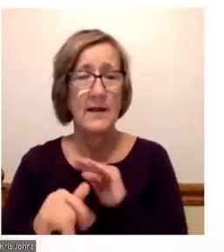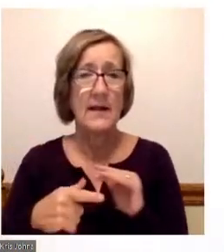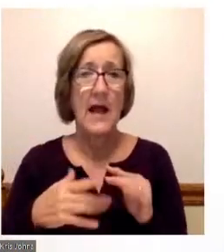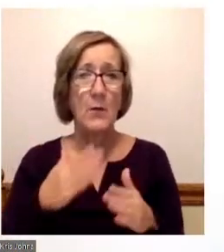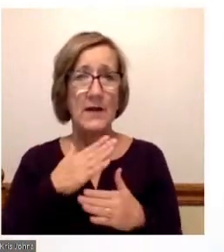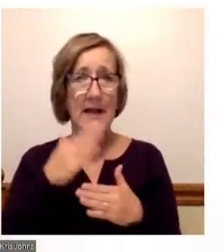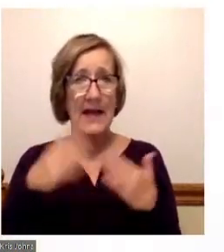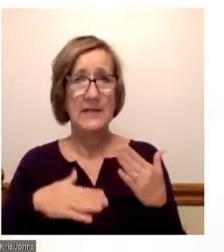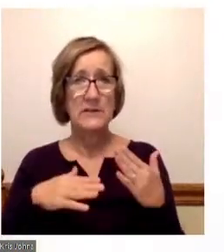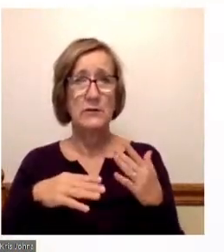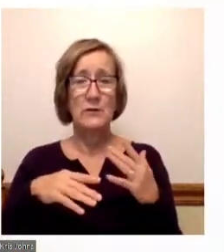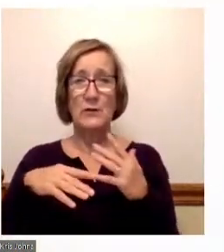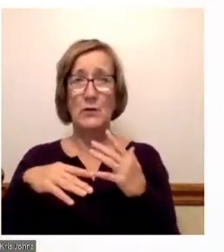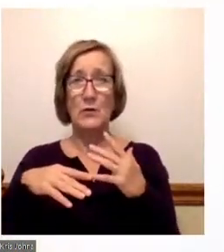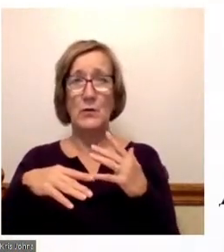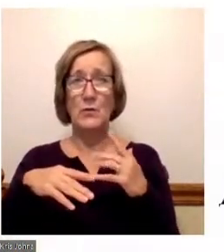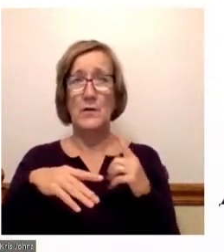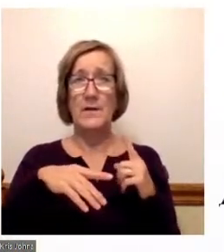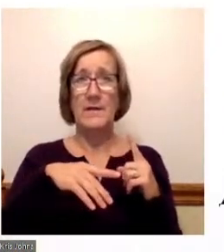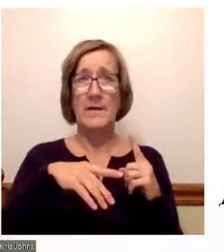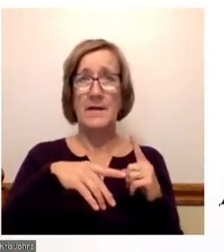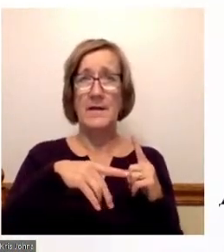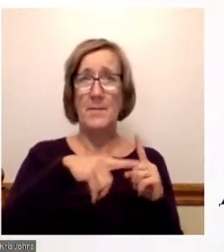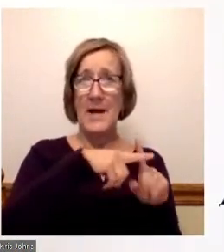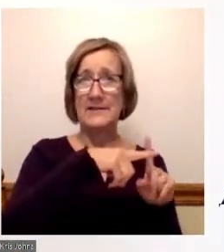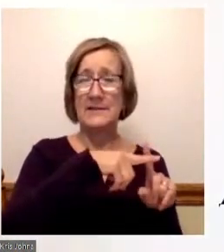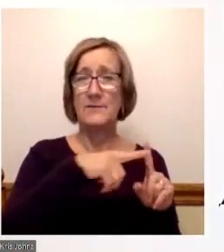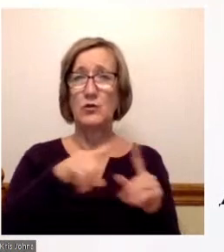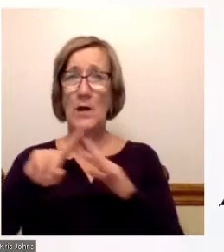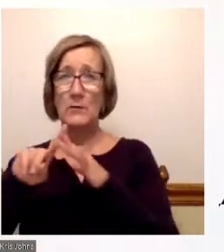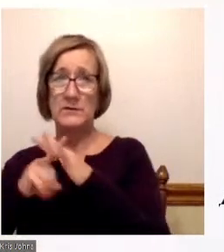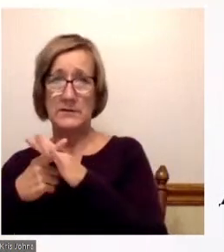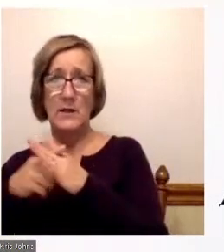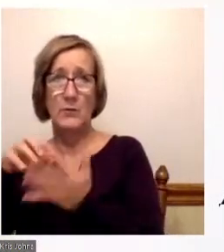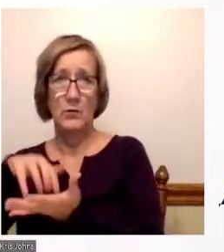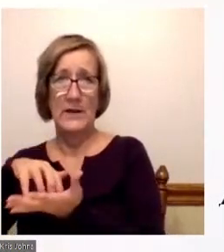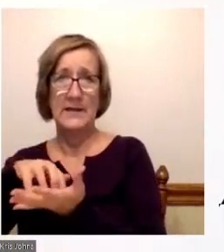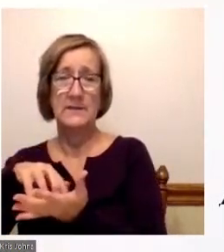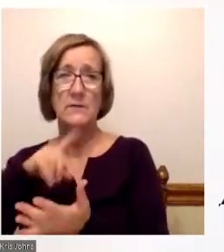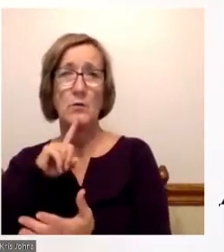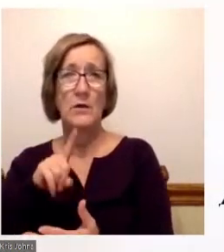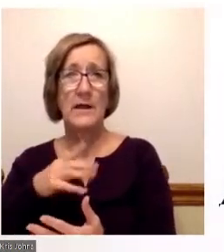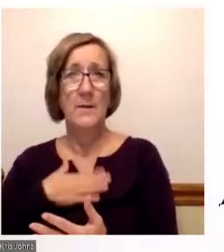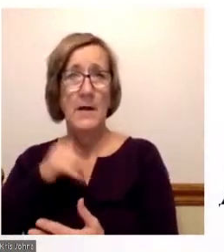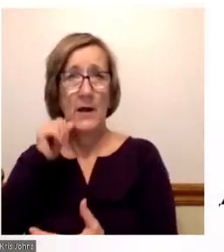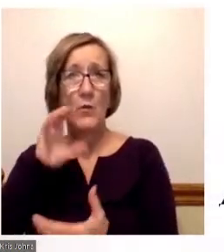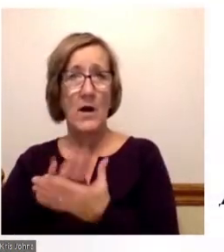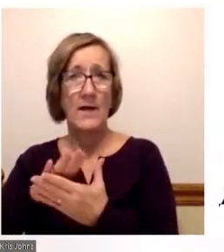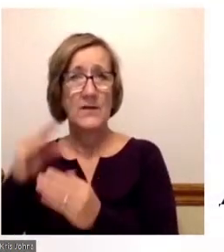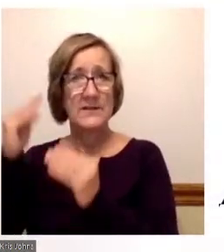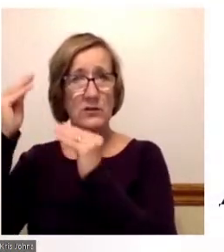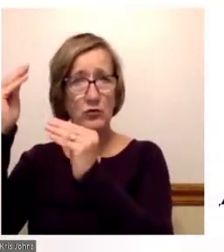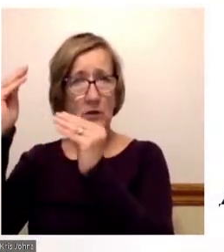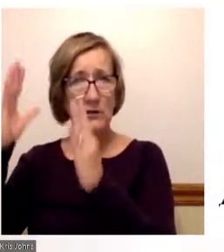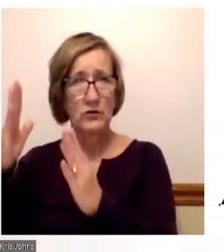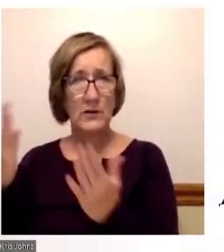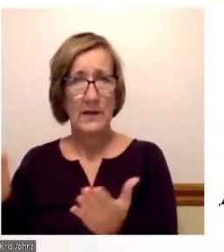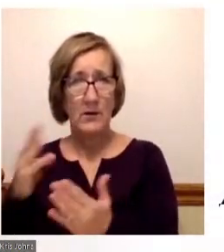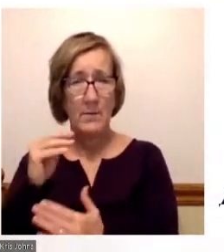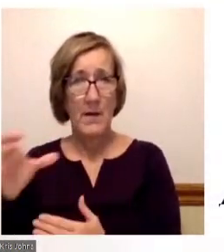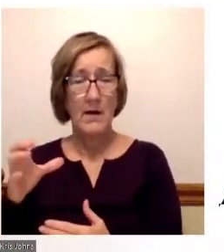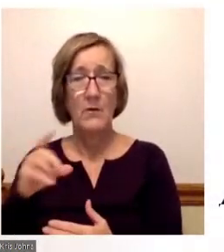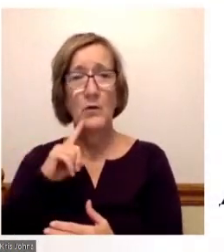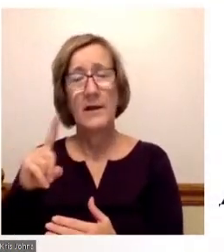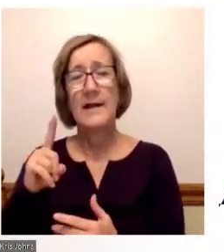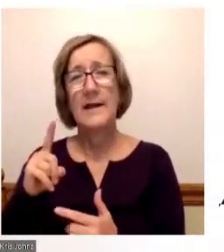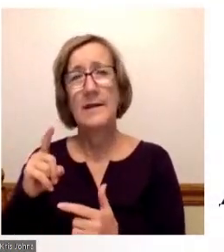a positive note. So I'm going to start with the weakness. Ultimately, from my experience, my wife, who is an instructor at Mott, I think the major